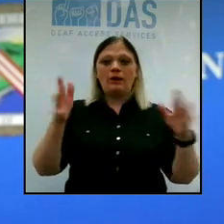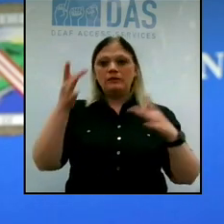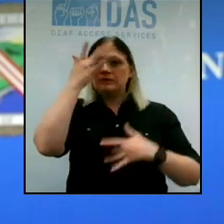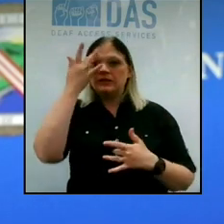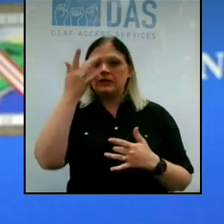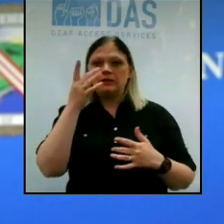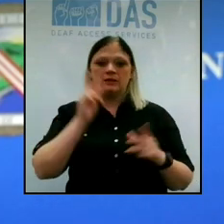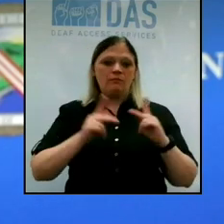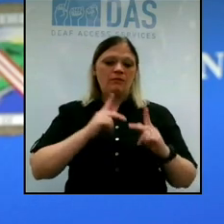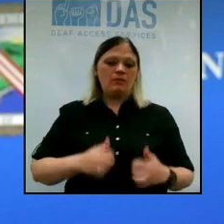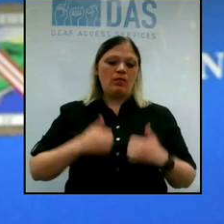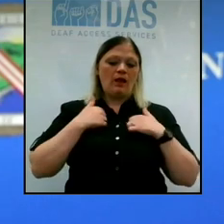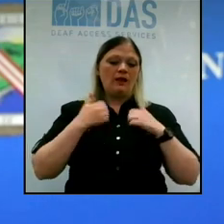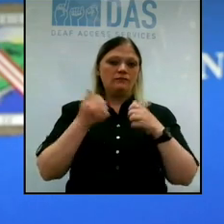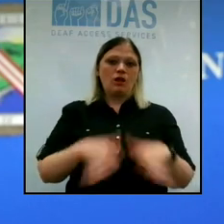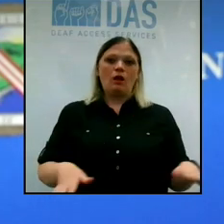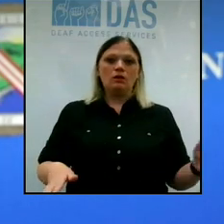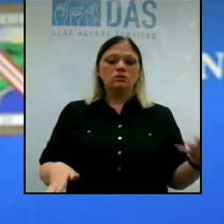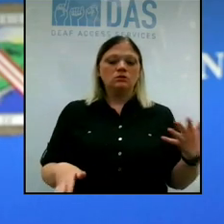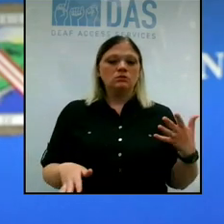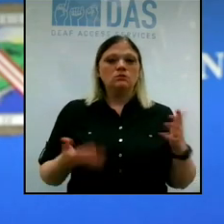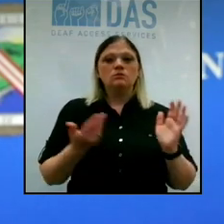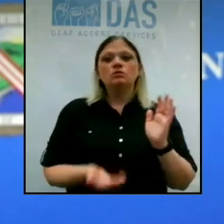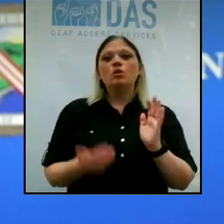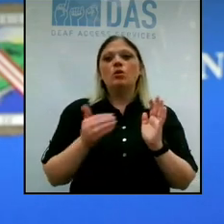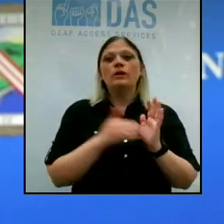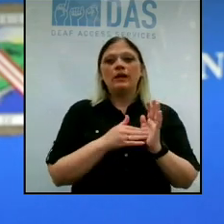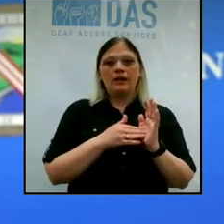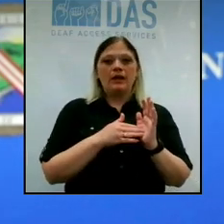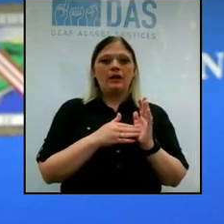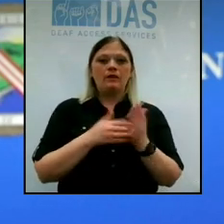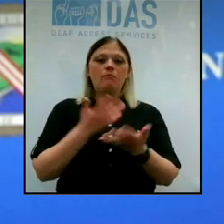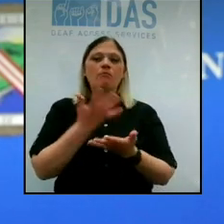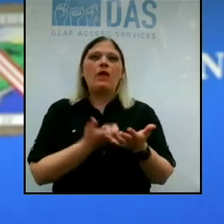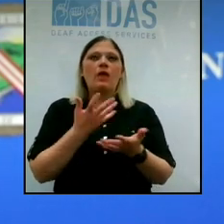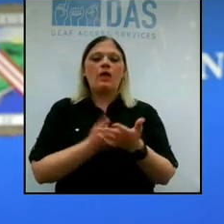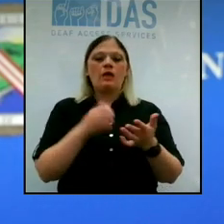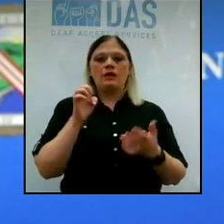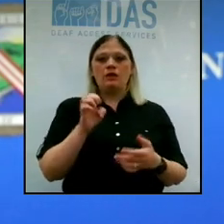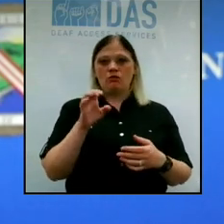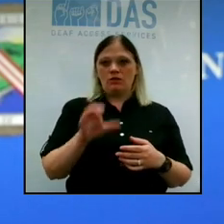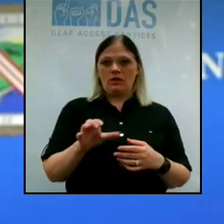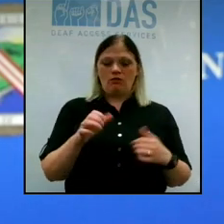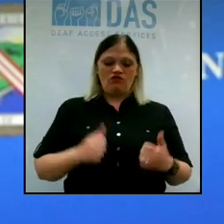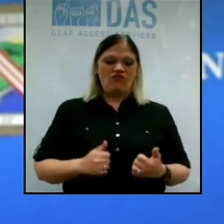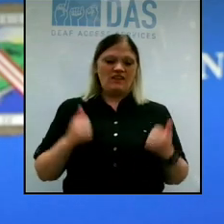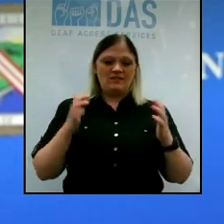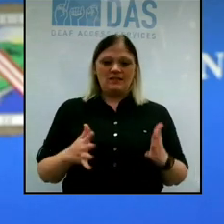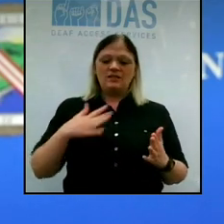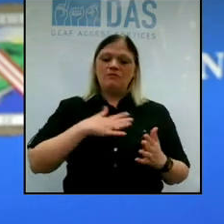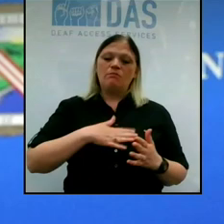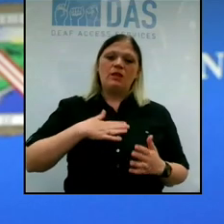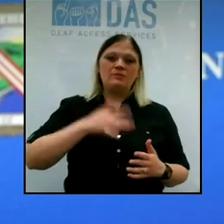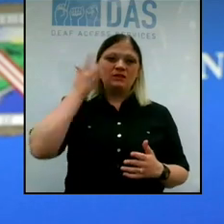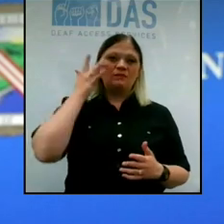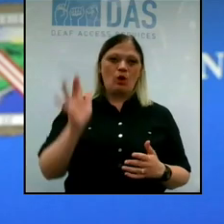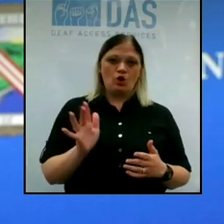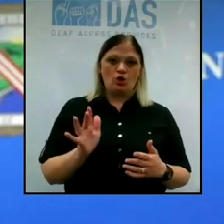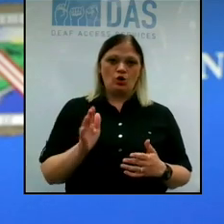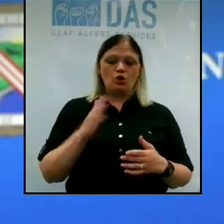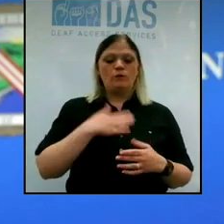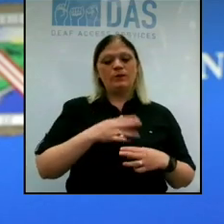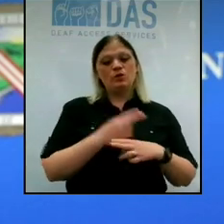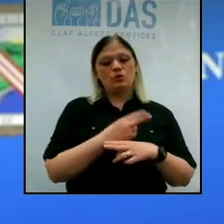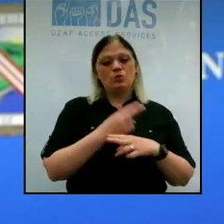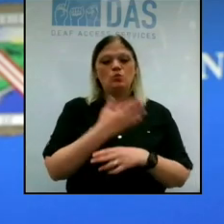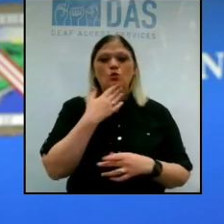people's lives lost. So, again, I just want to just beg Erie County residents, you know, please be smart. You know, please use